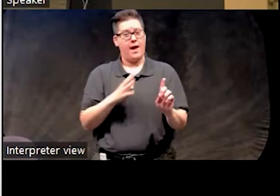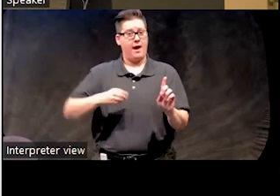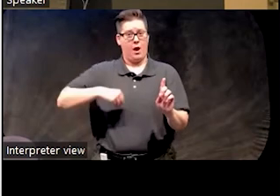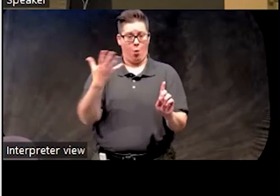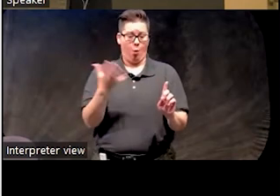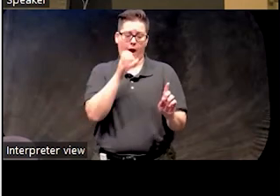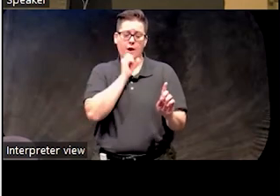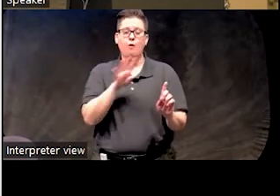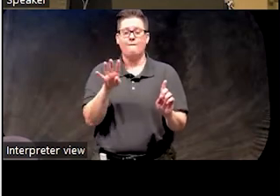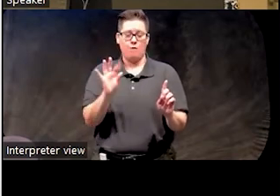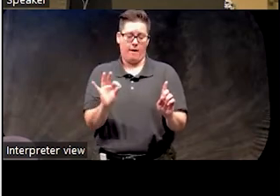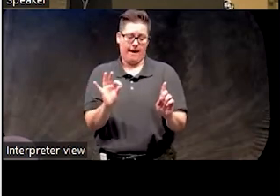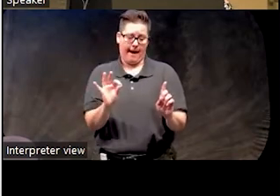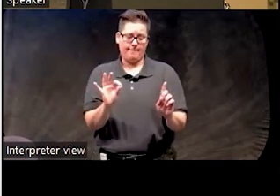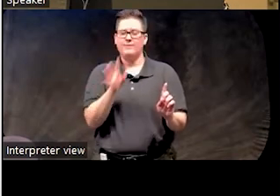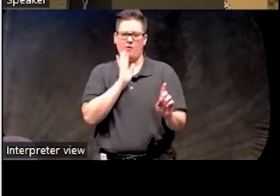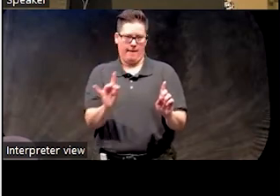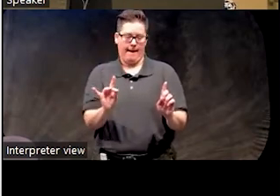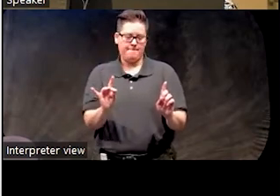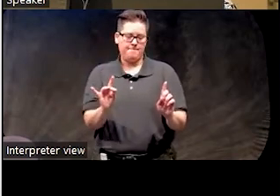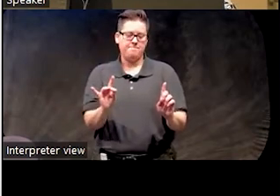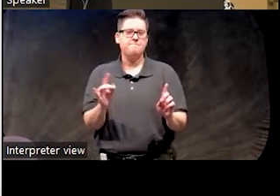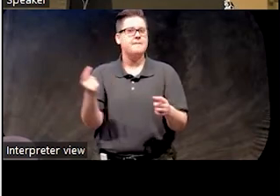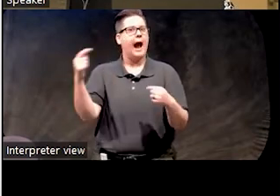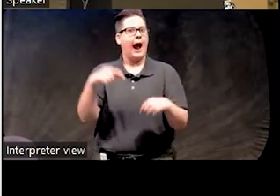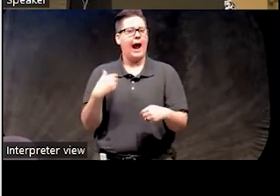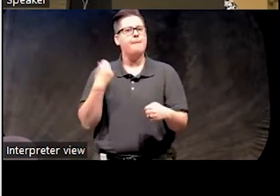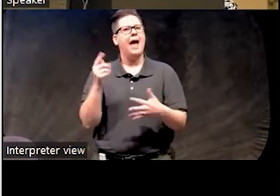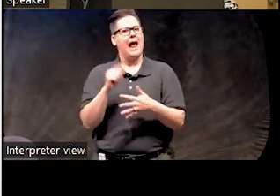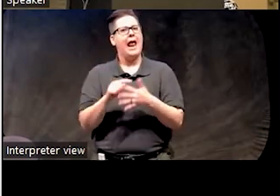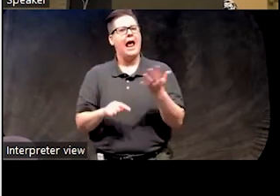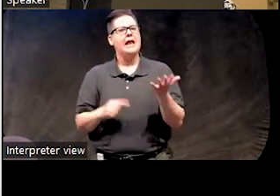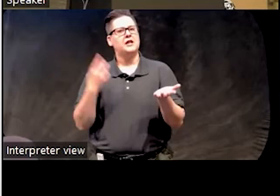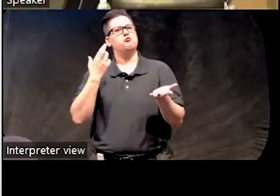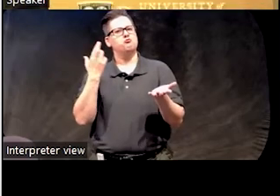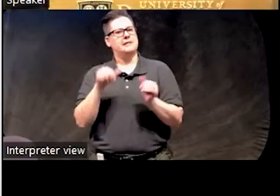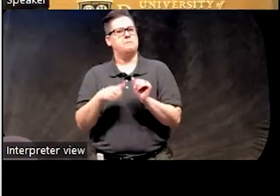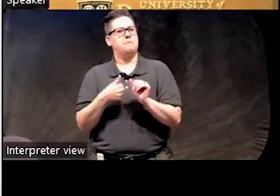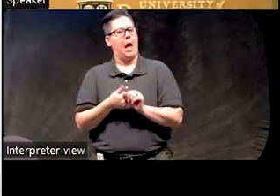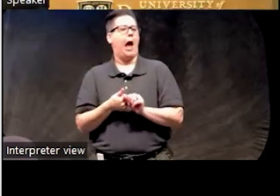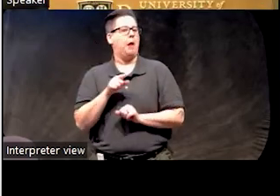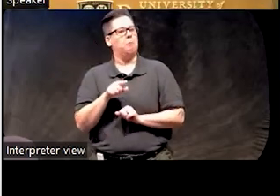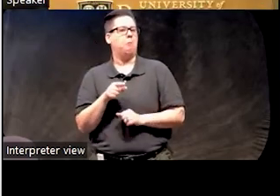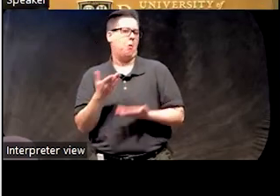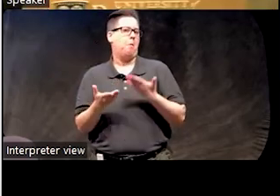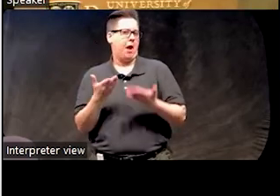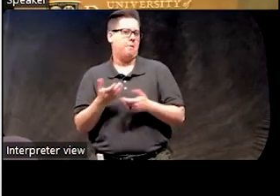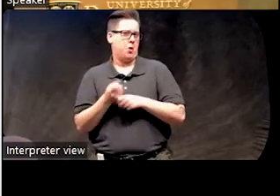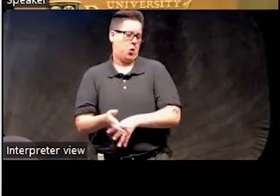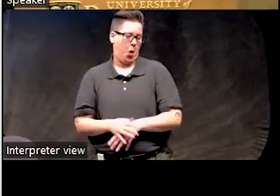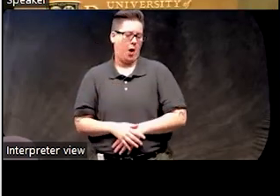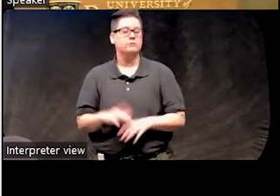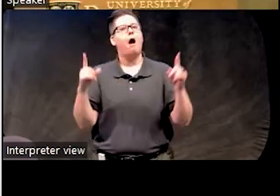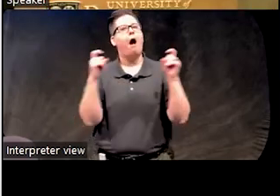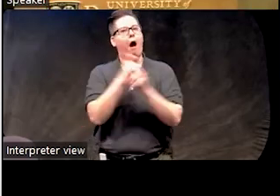Caucasian gentleman who came in with quite a few predisposing factors. Pretty complex case.